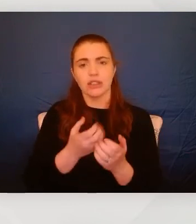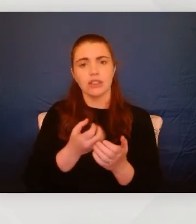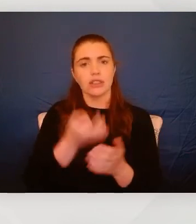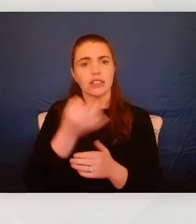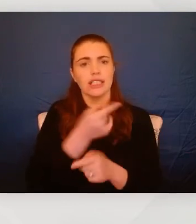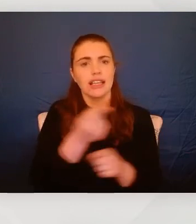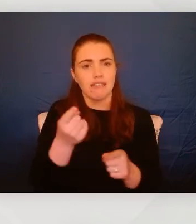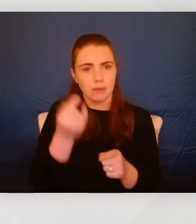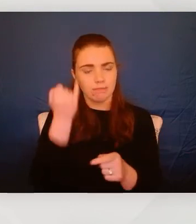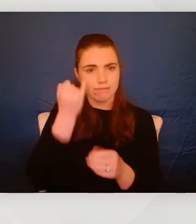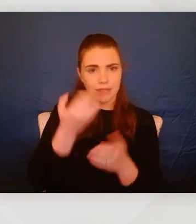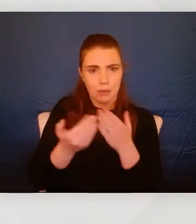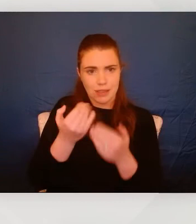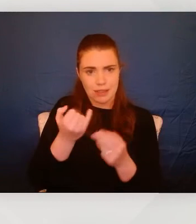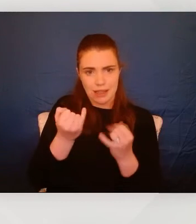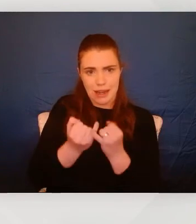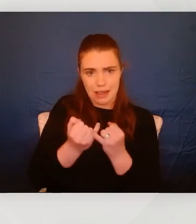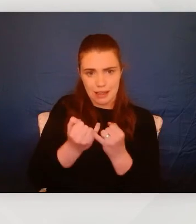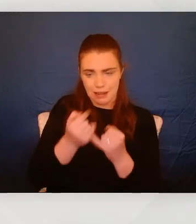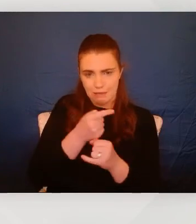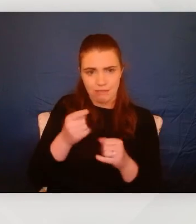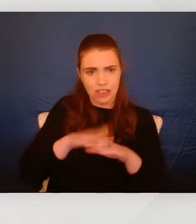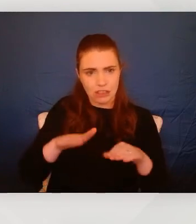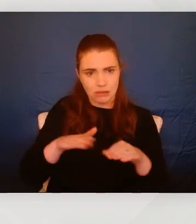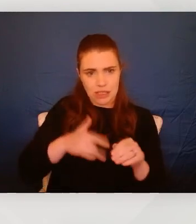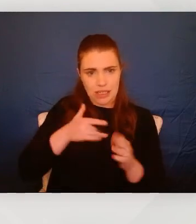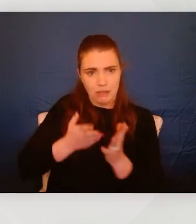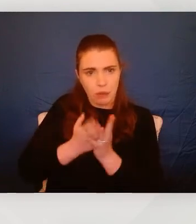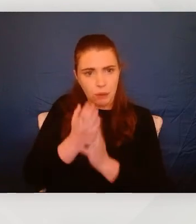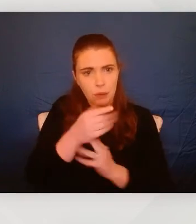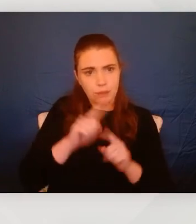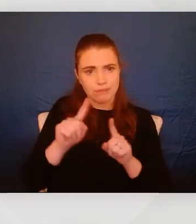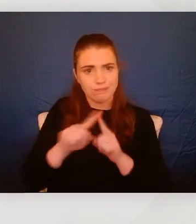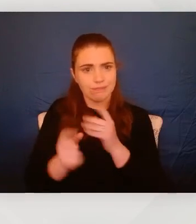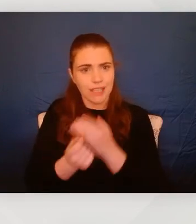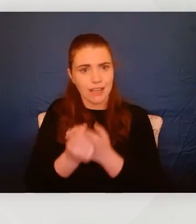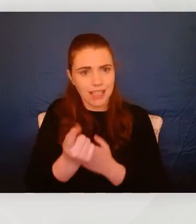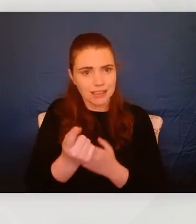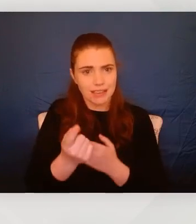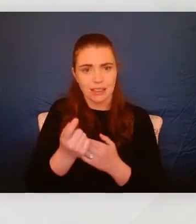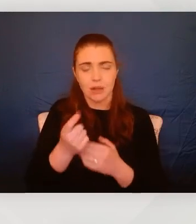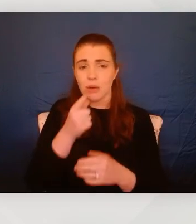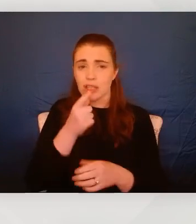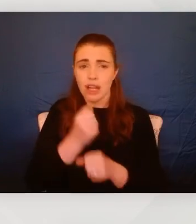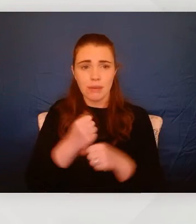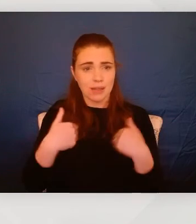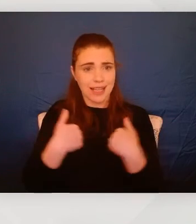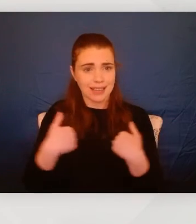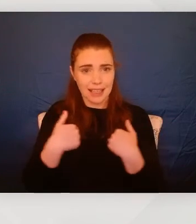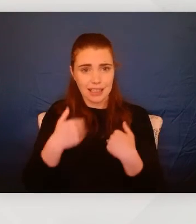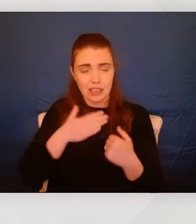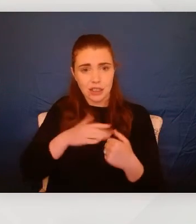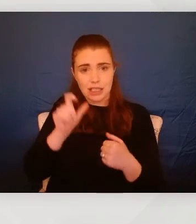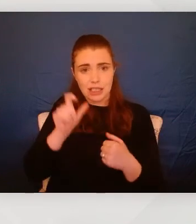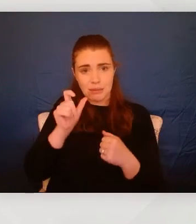experience of living through these events. And again, we're talking about anxiety. And this is just a glimpse into the